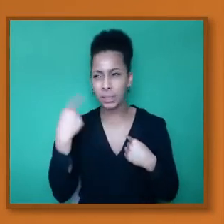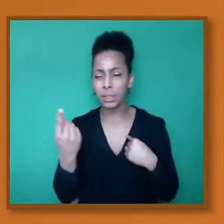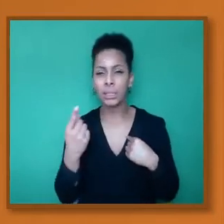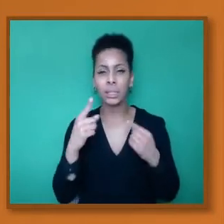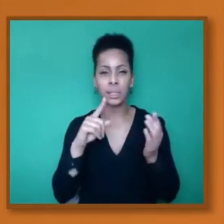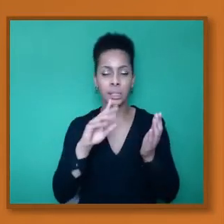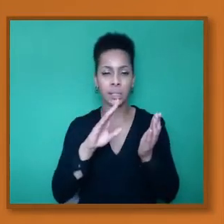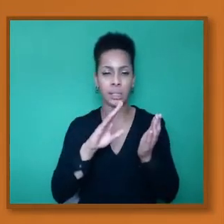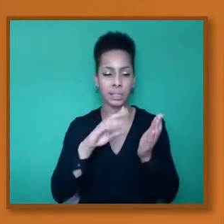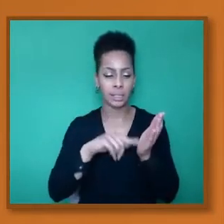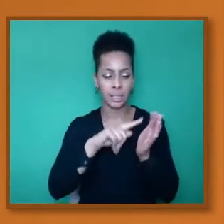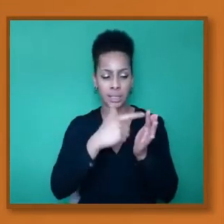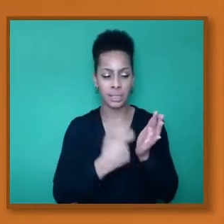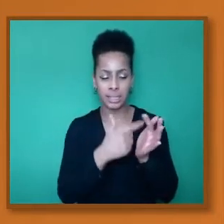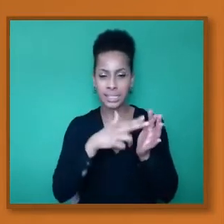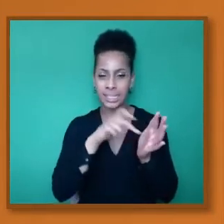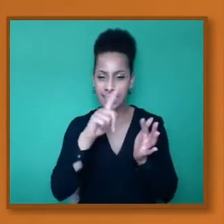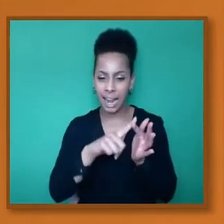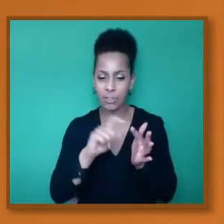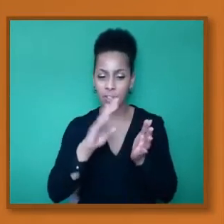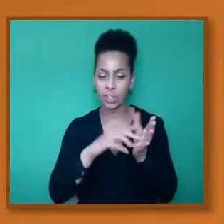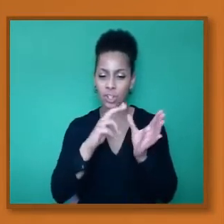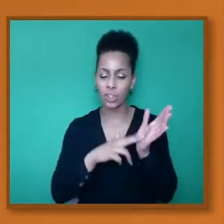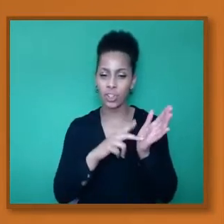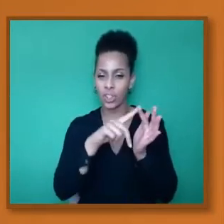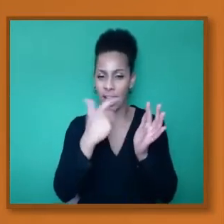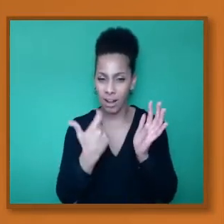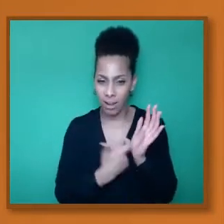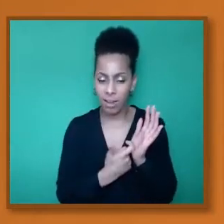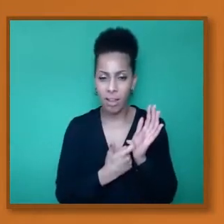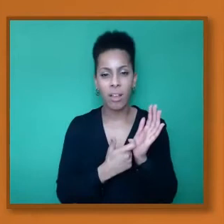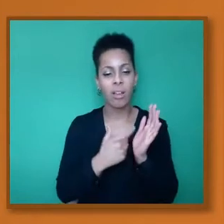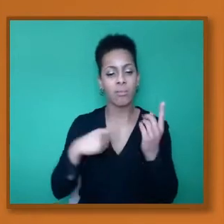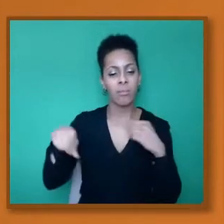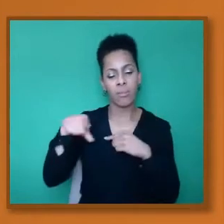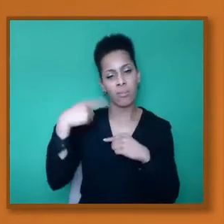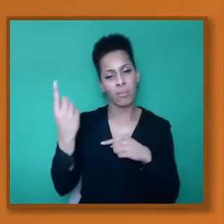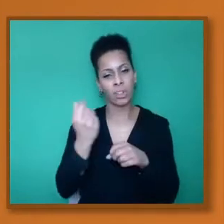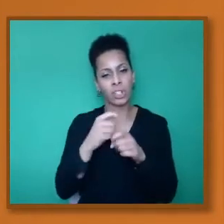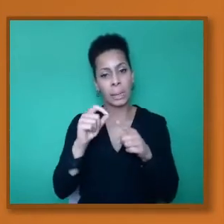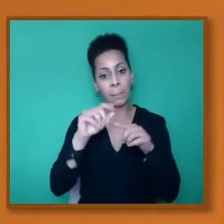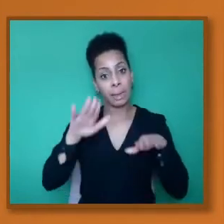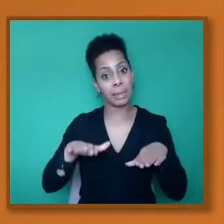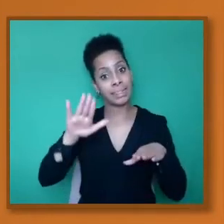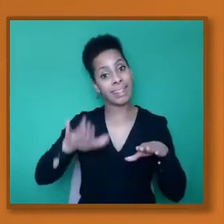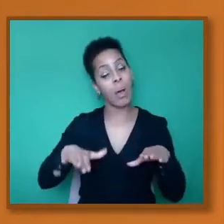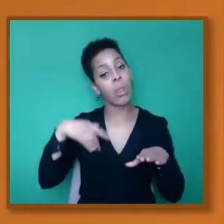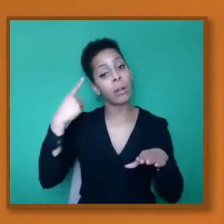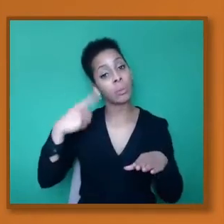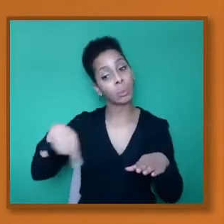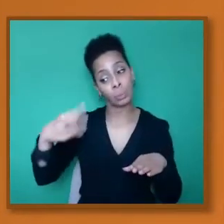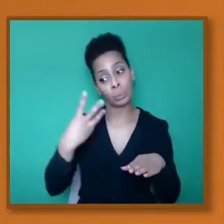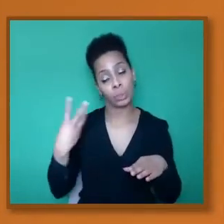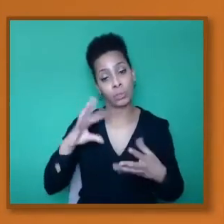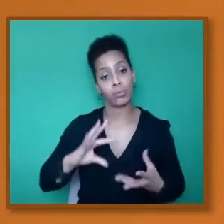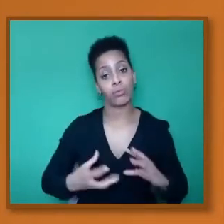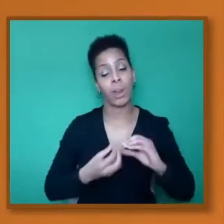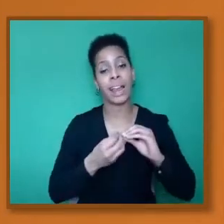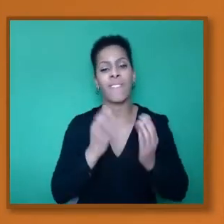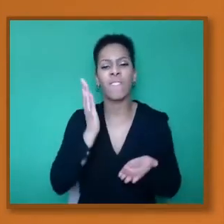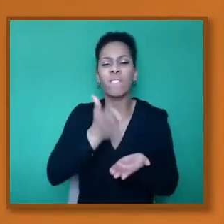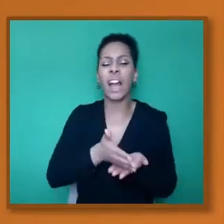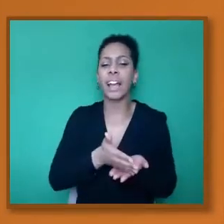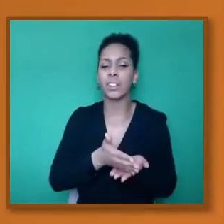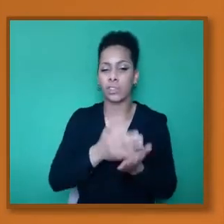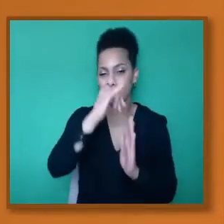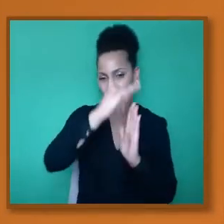Dr. Jackie MacLeod, she's a GP in South London, we produced a fact sheet. So we, in collaboration with a number